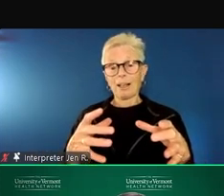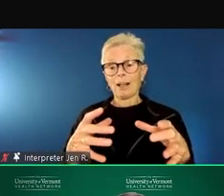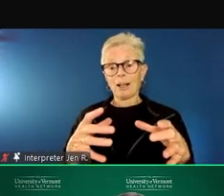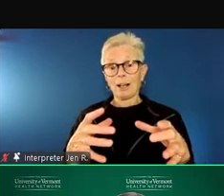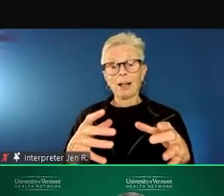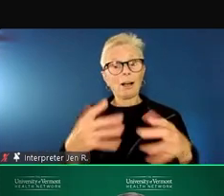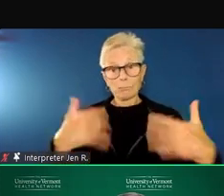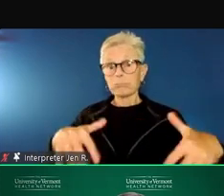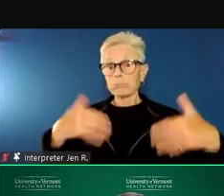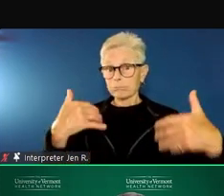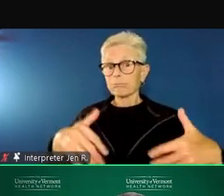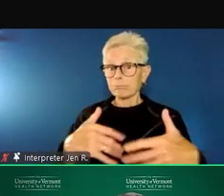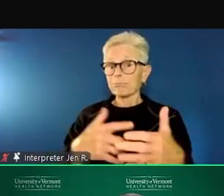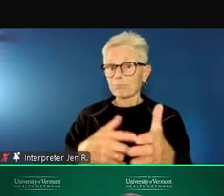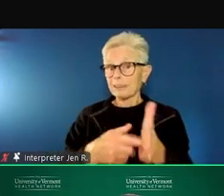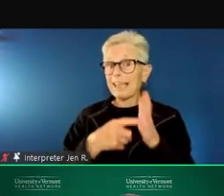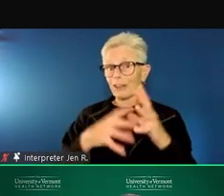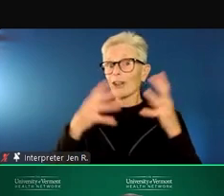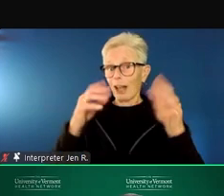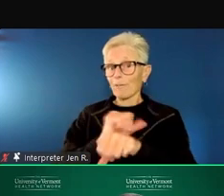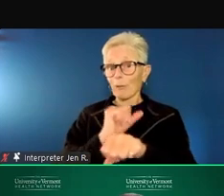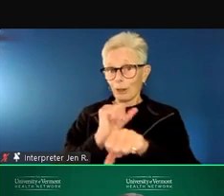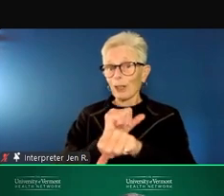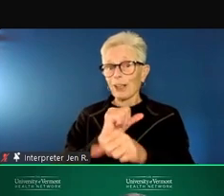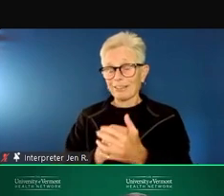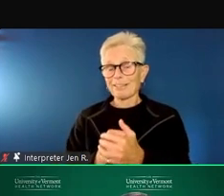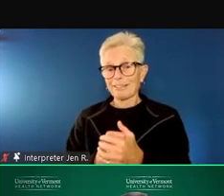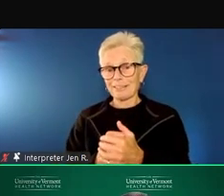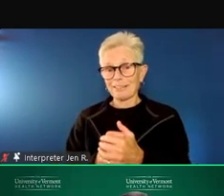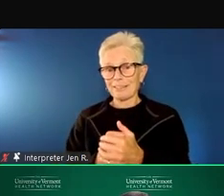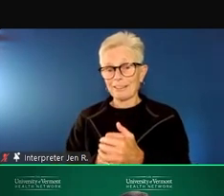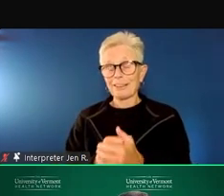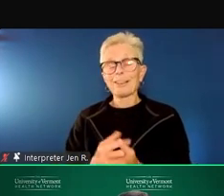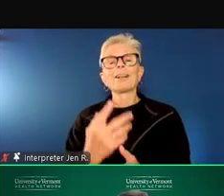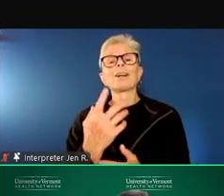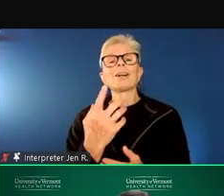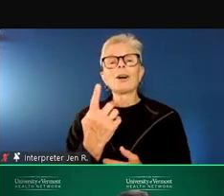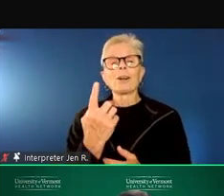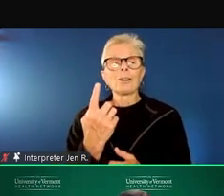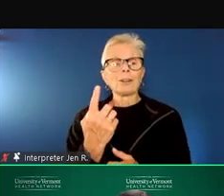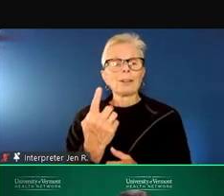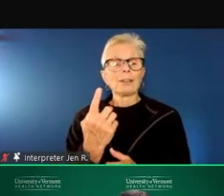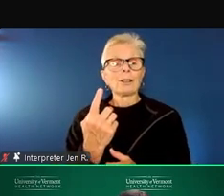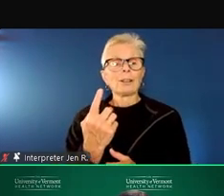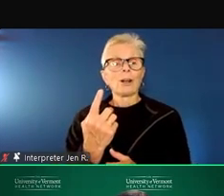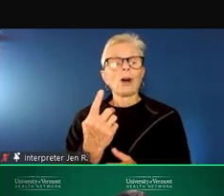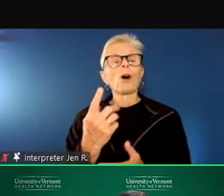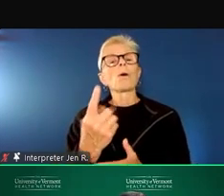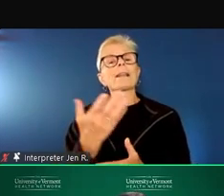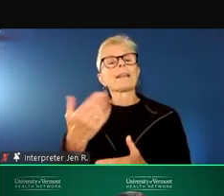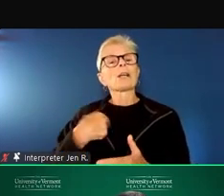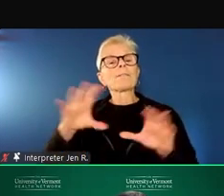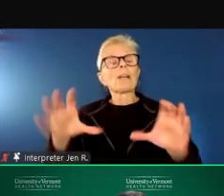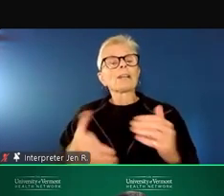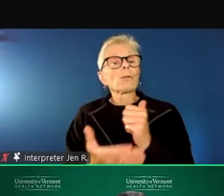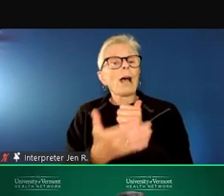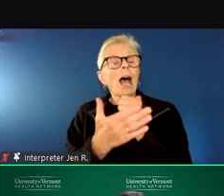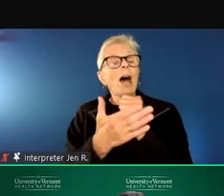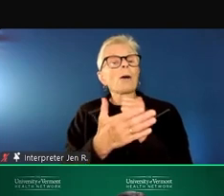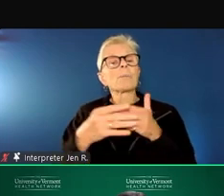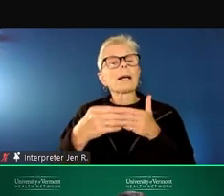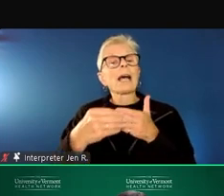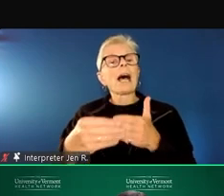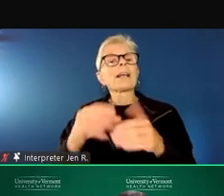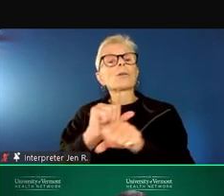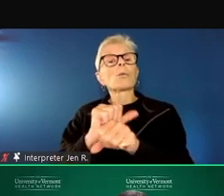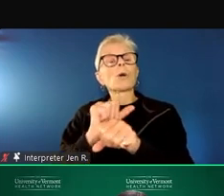body of work on its own. And one of the things that we have done to help guide our work is early on,